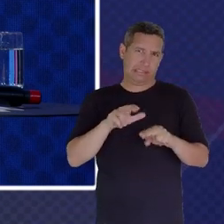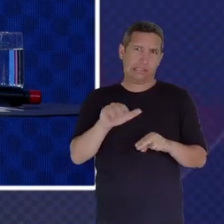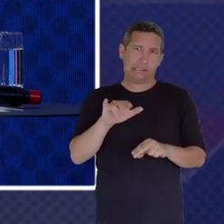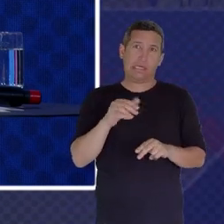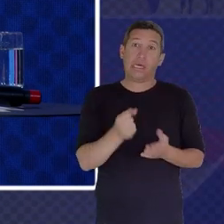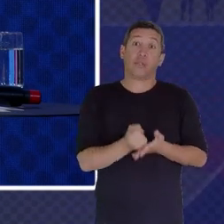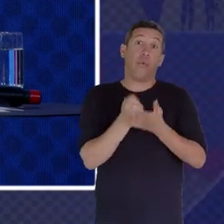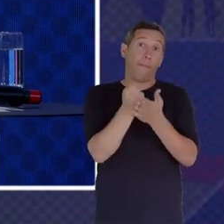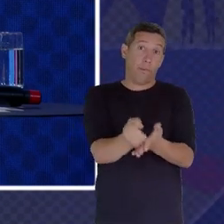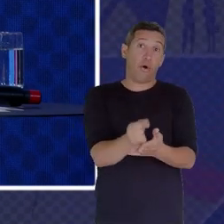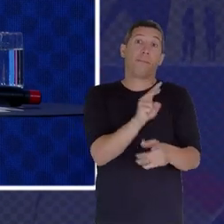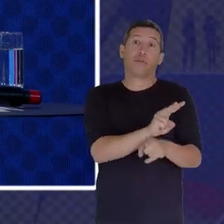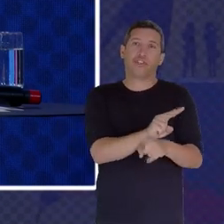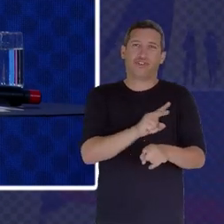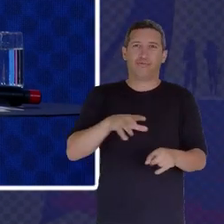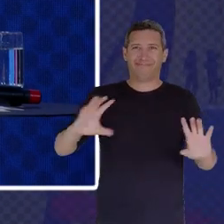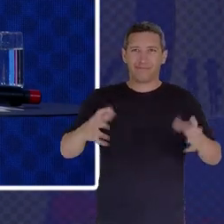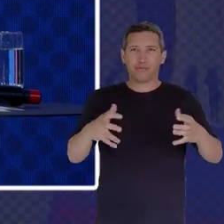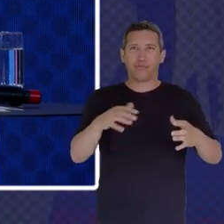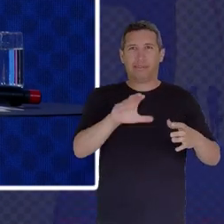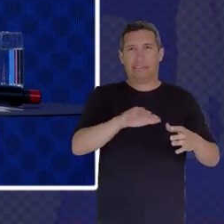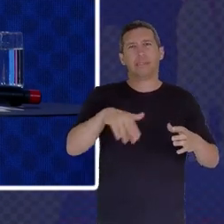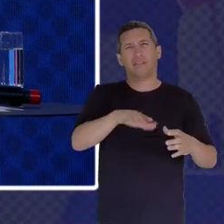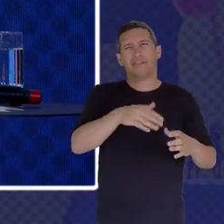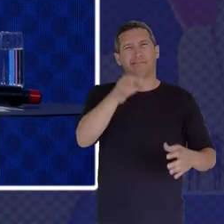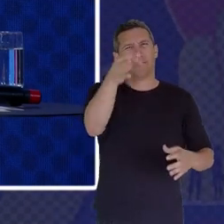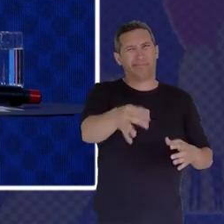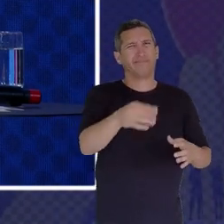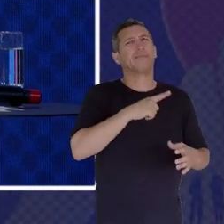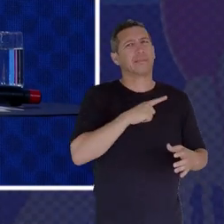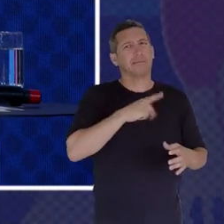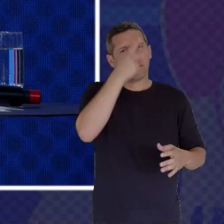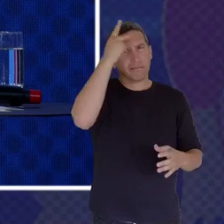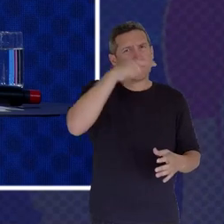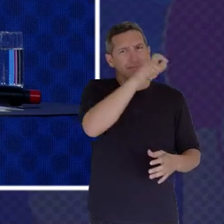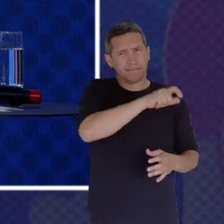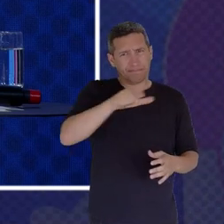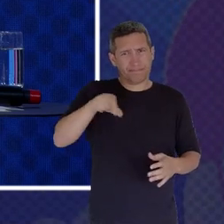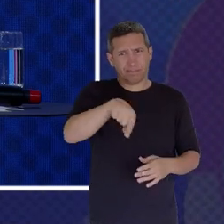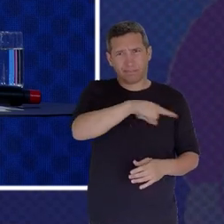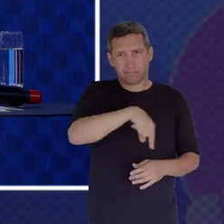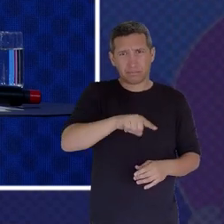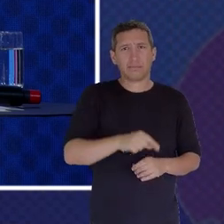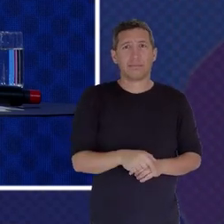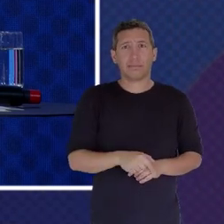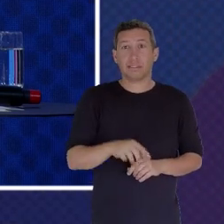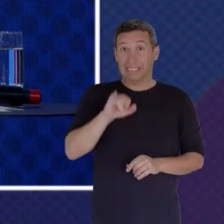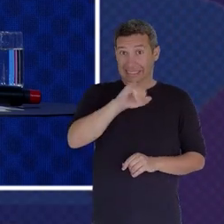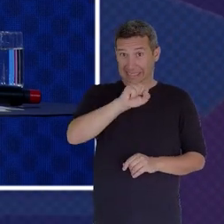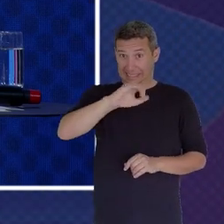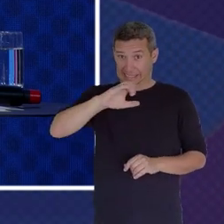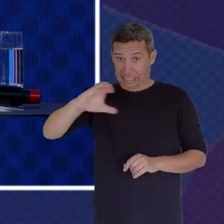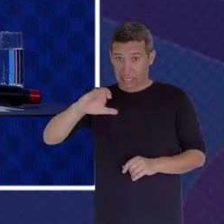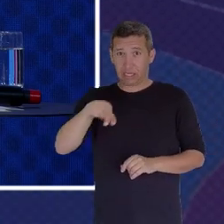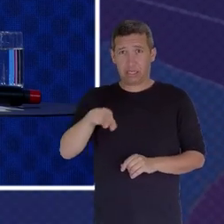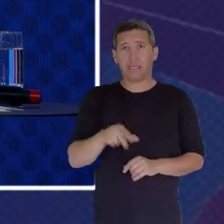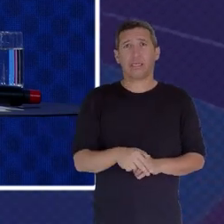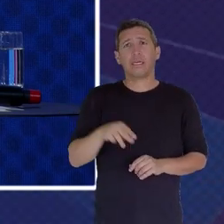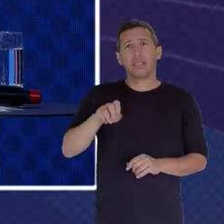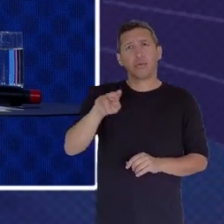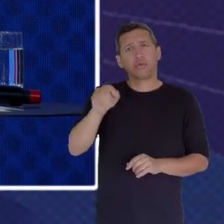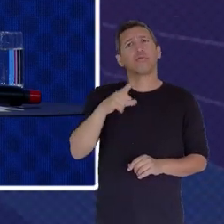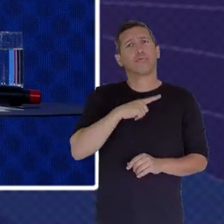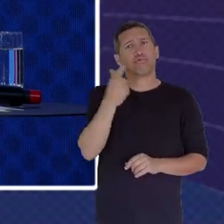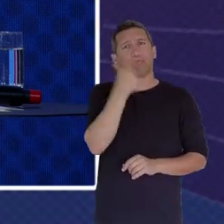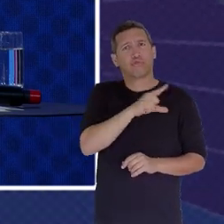Protection Right Because I'm Sure There Were People Who Were Like Well Isaac Newton Is A Witch So The Protection Of The Crown Really Mattered